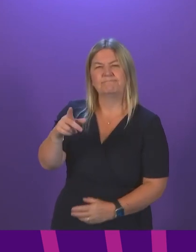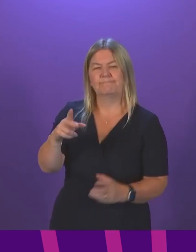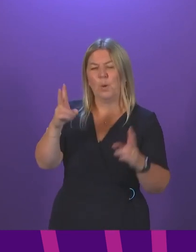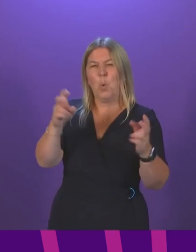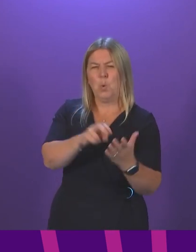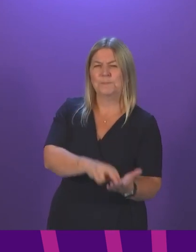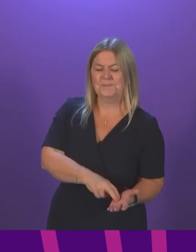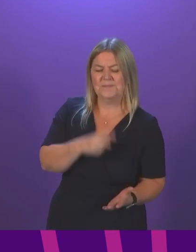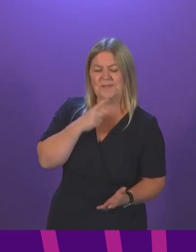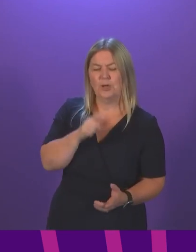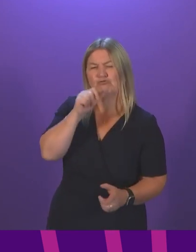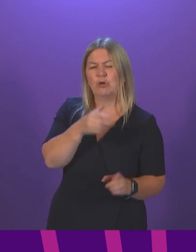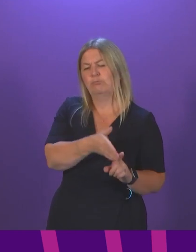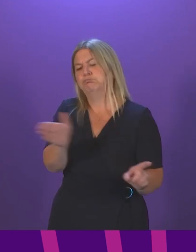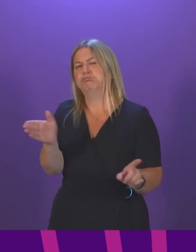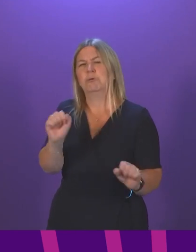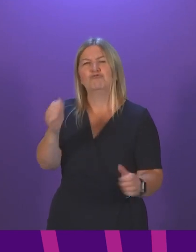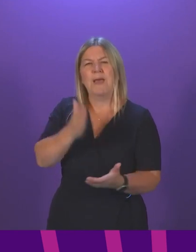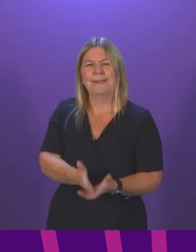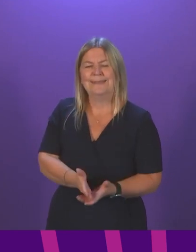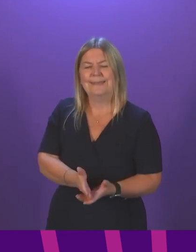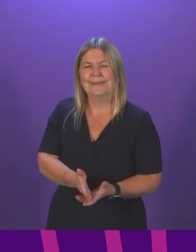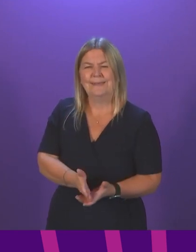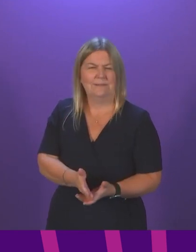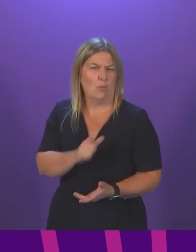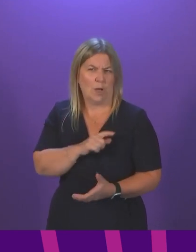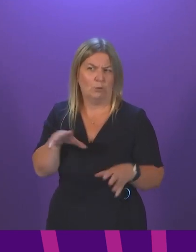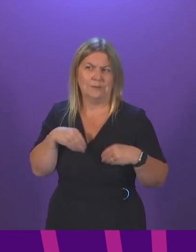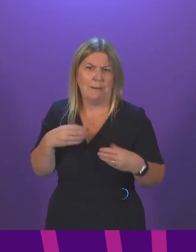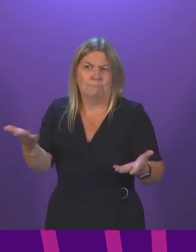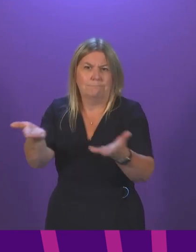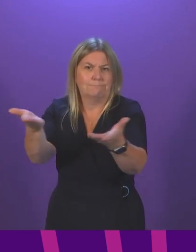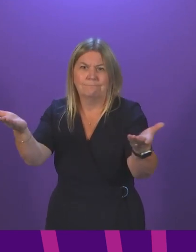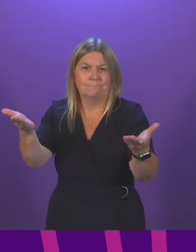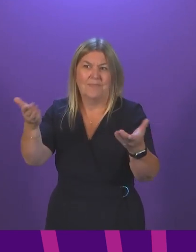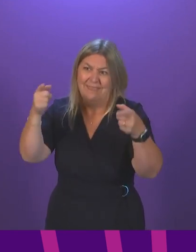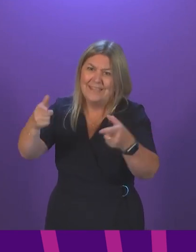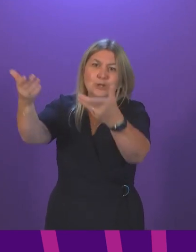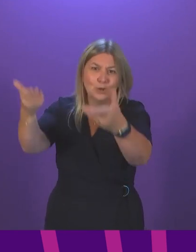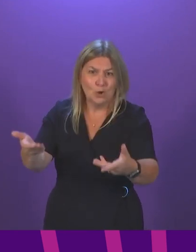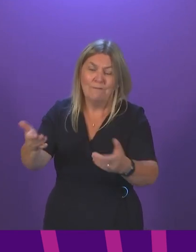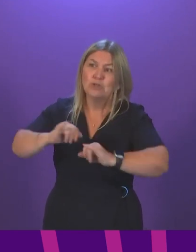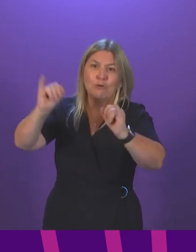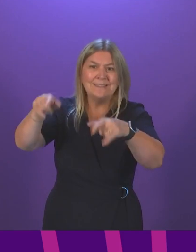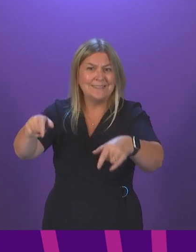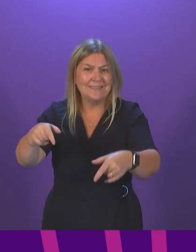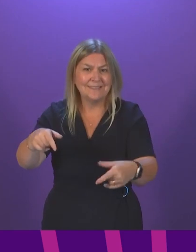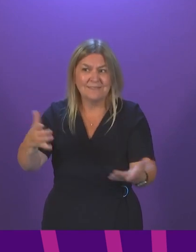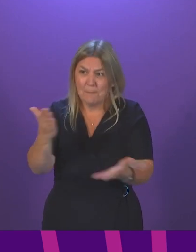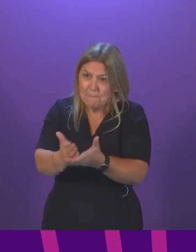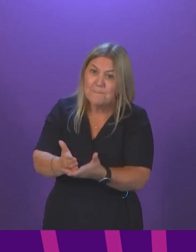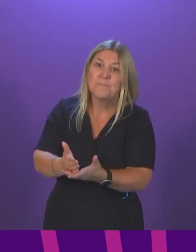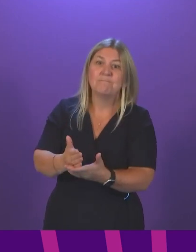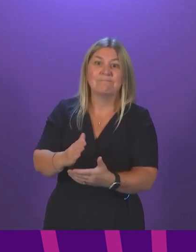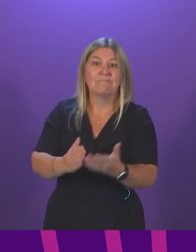trying to evade the reality. Why will she not then just accept that in Scotland our ambulance service is in crisis? We are hearing it